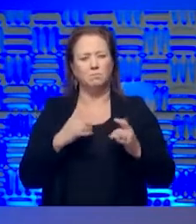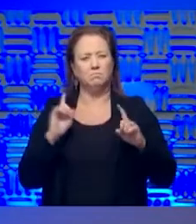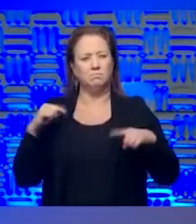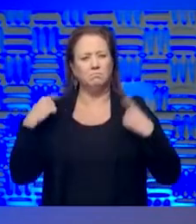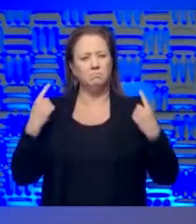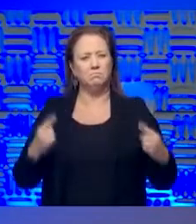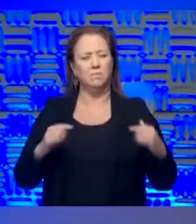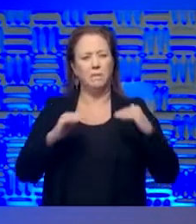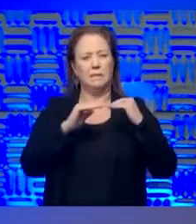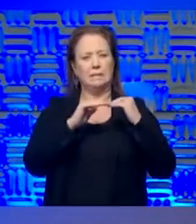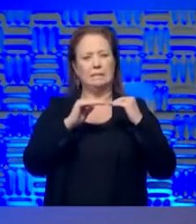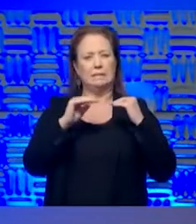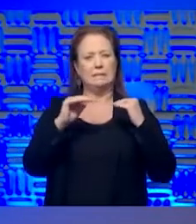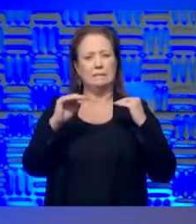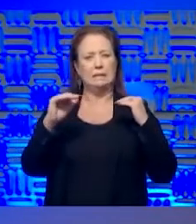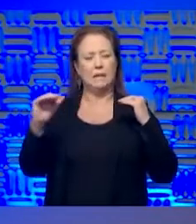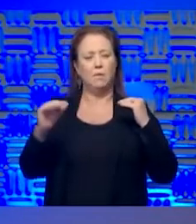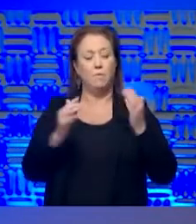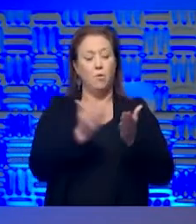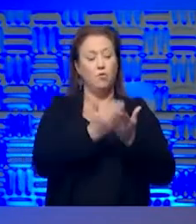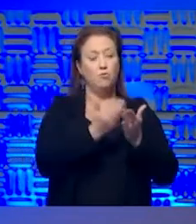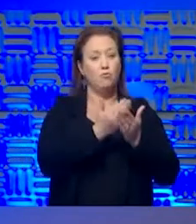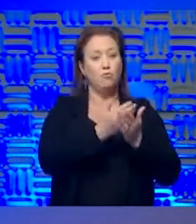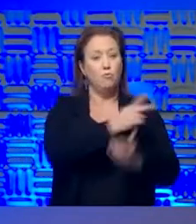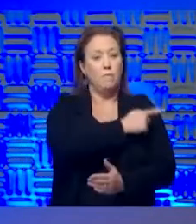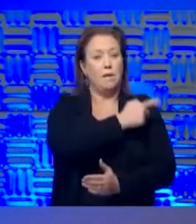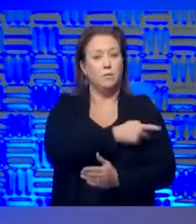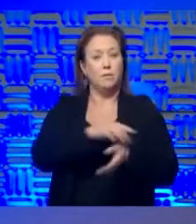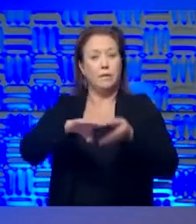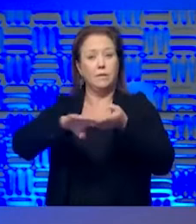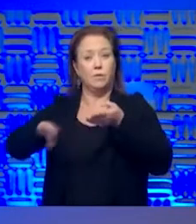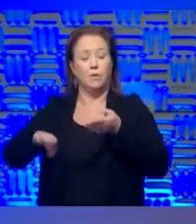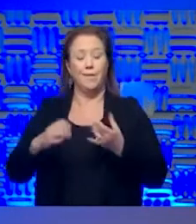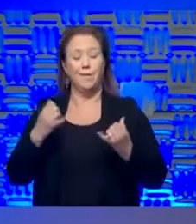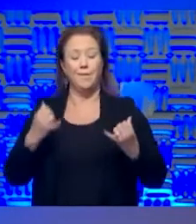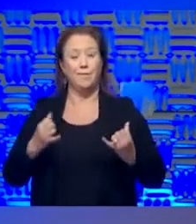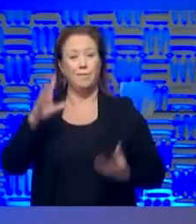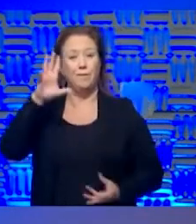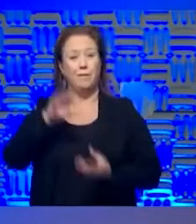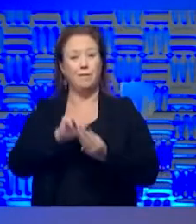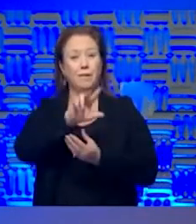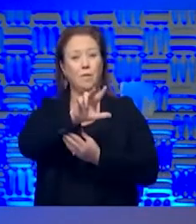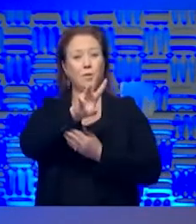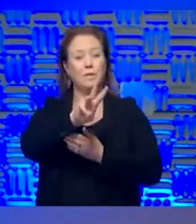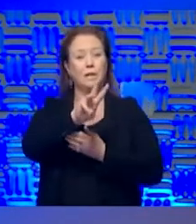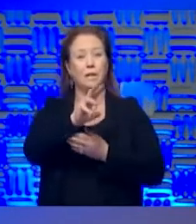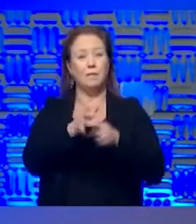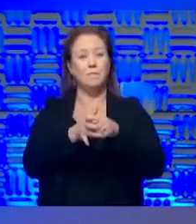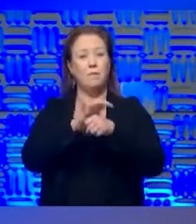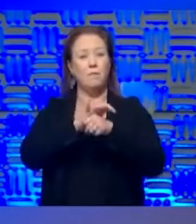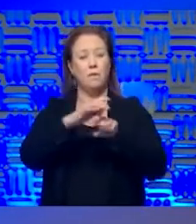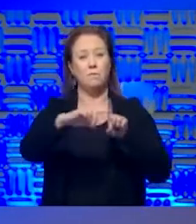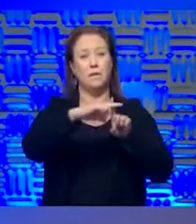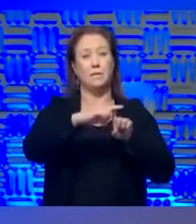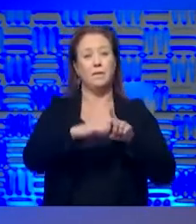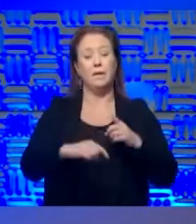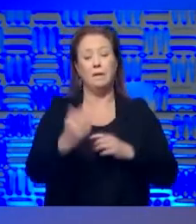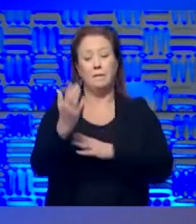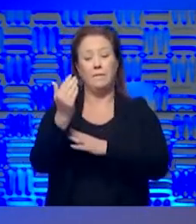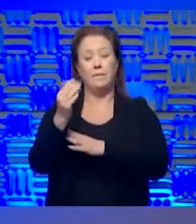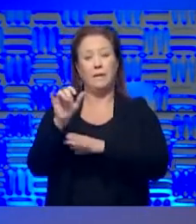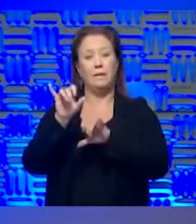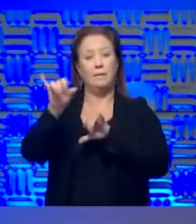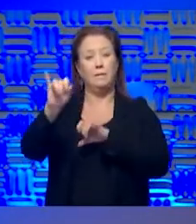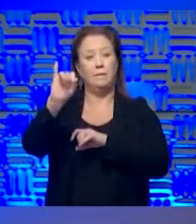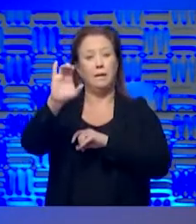as number of new admissions, number of discharges. Currently, we have 36 patients positive for COVID in house. 15 of those are in the